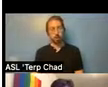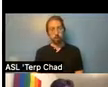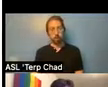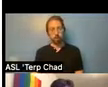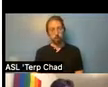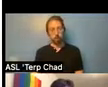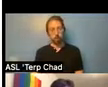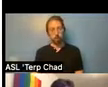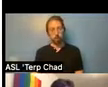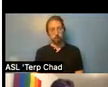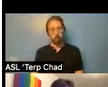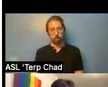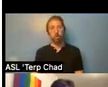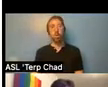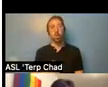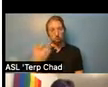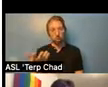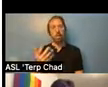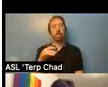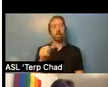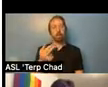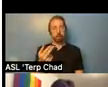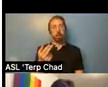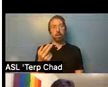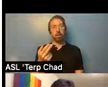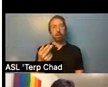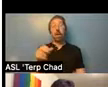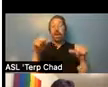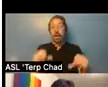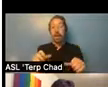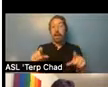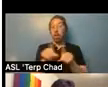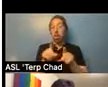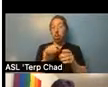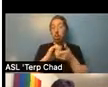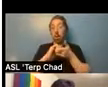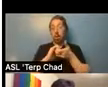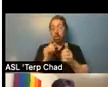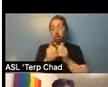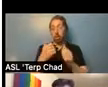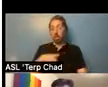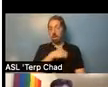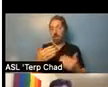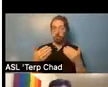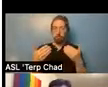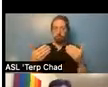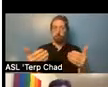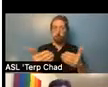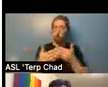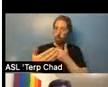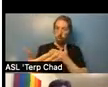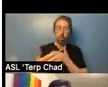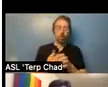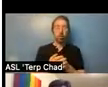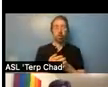hierarchy there. So, uh, yeah. And you can also collaborate with us going forward and try to, uh, you know,